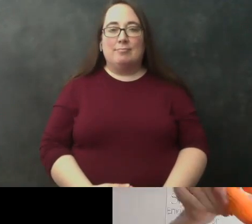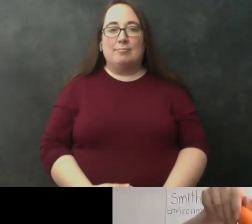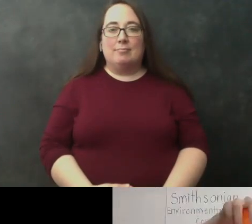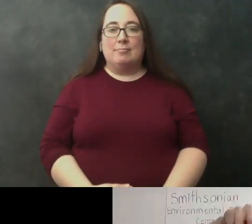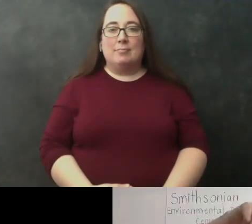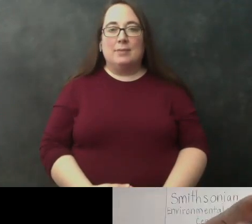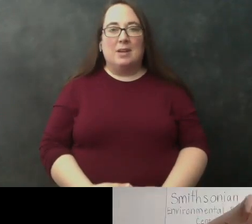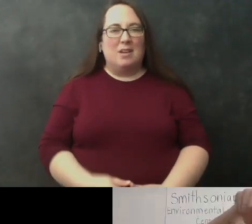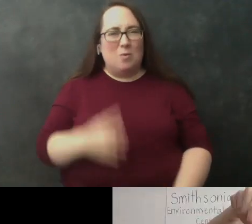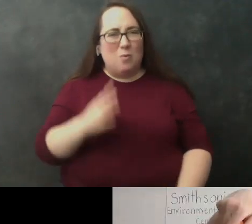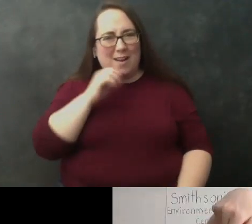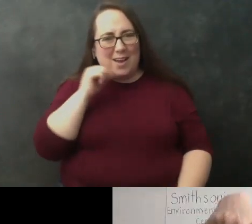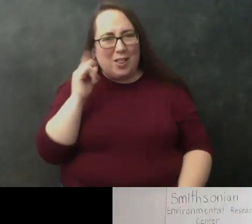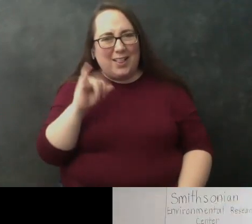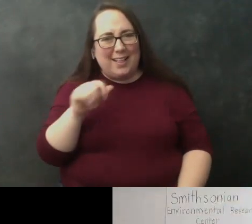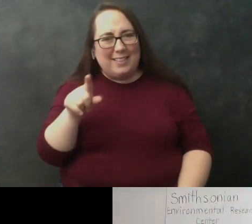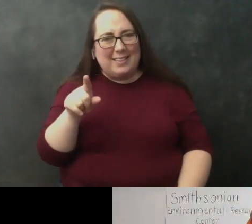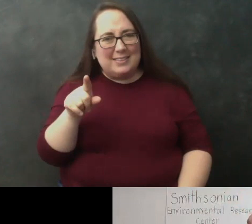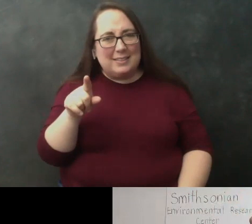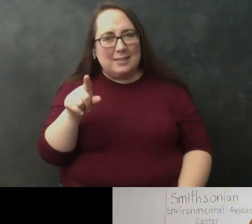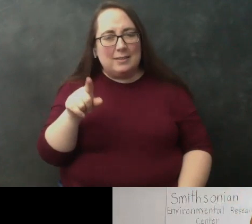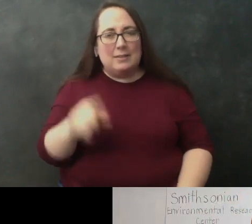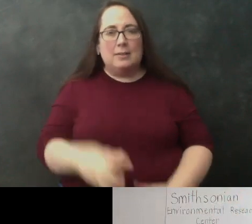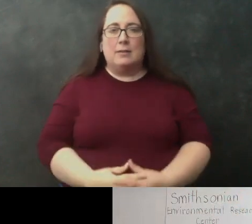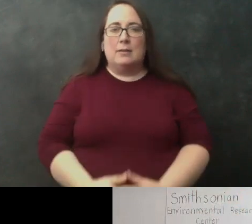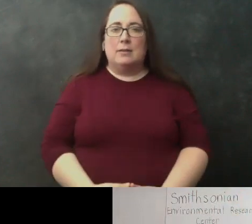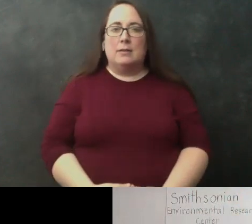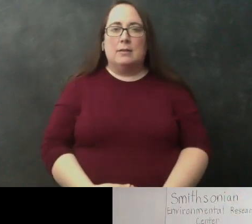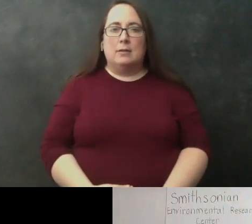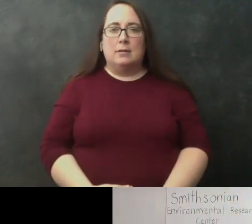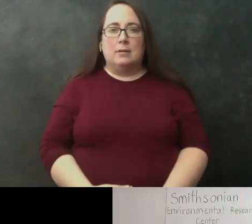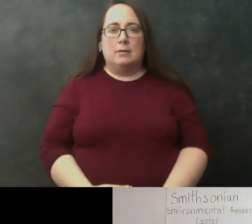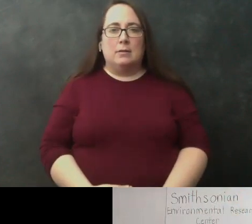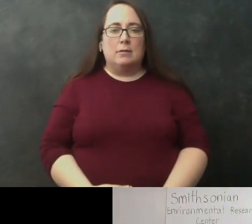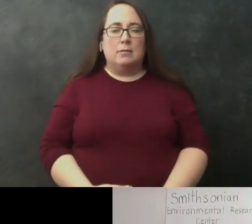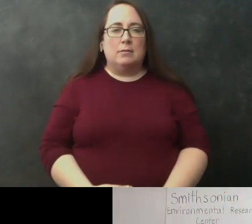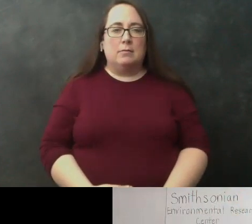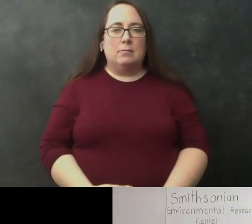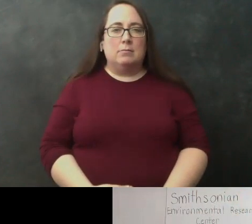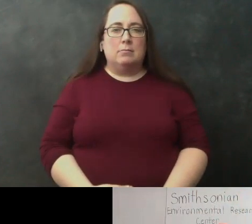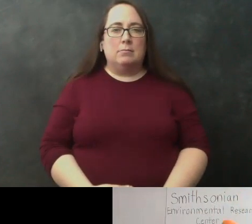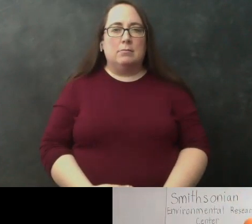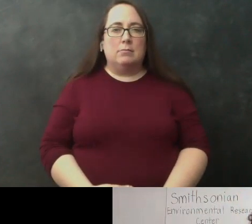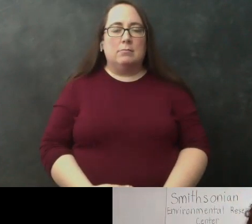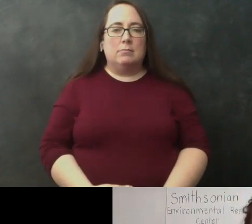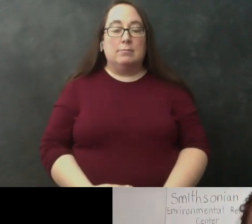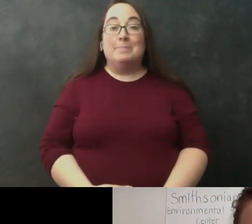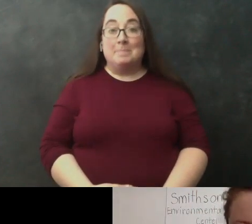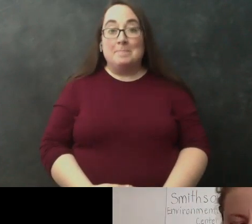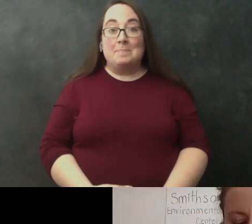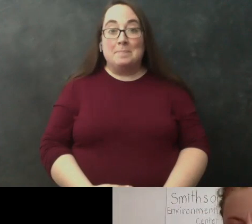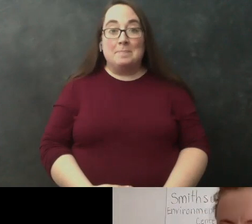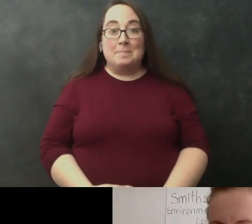like our dna stuffy with that how come you can't see that helix right so